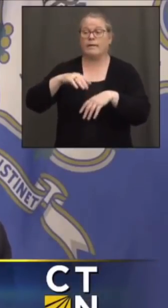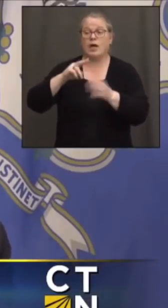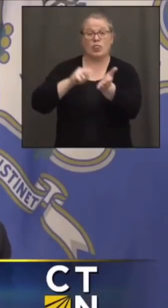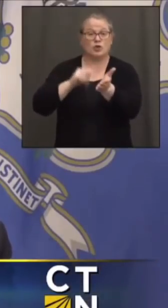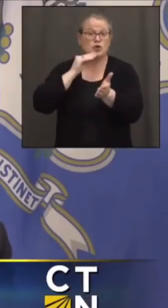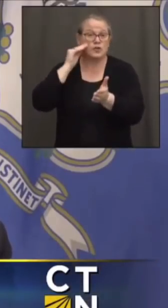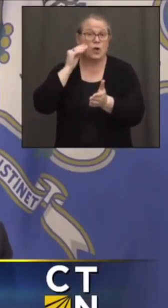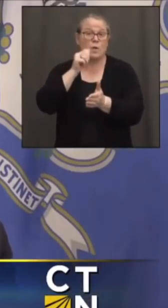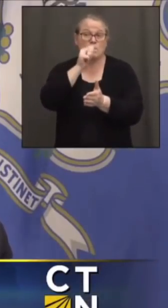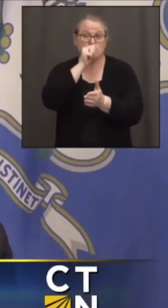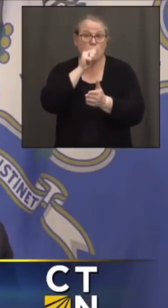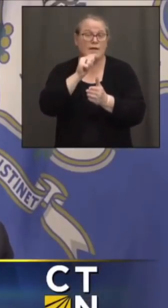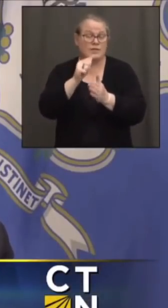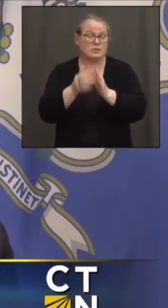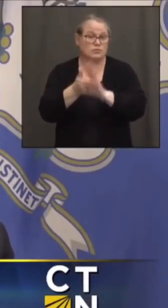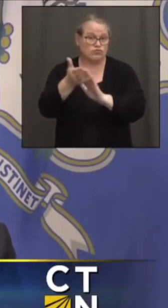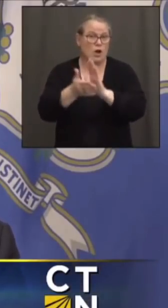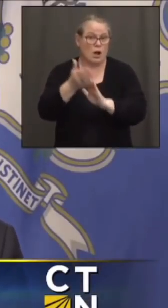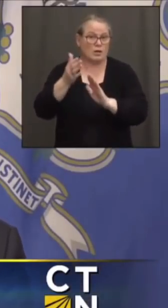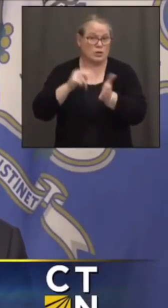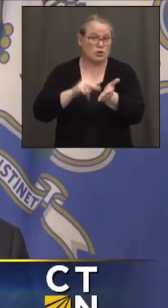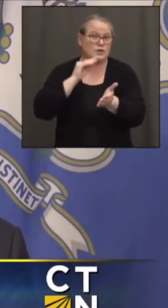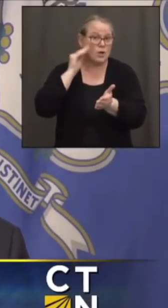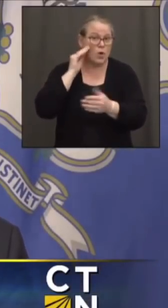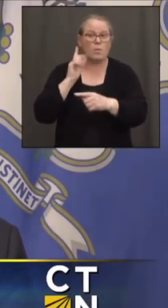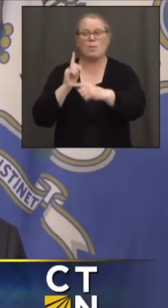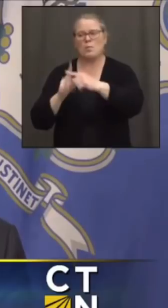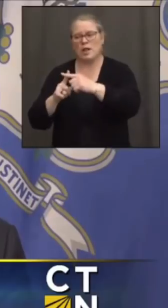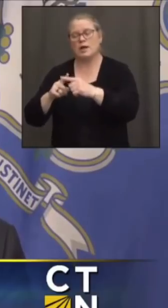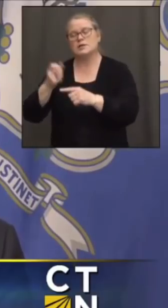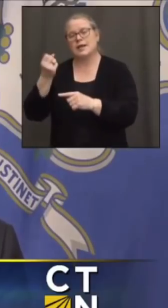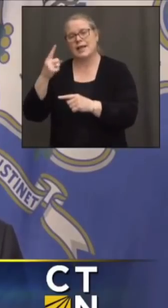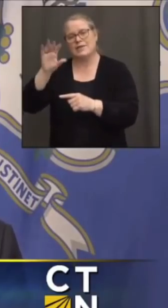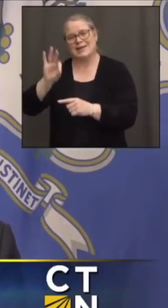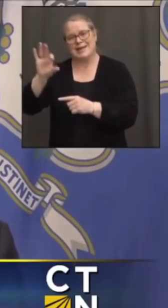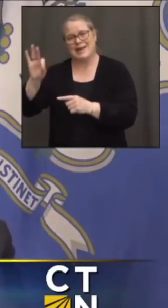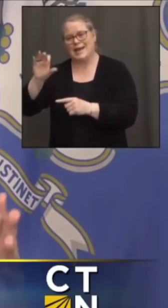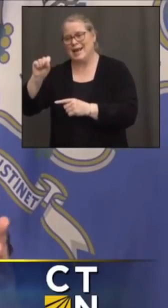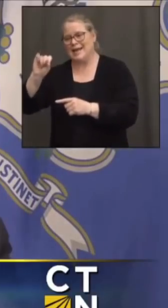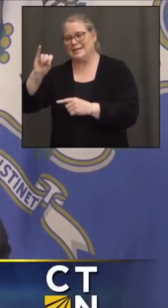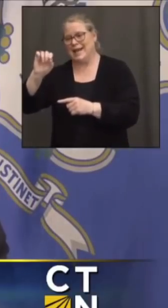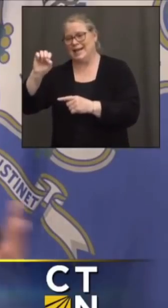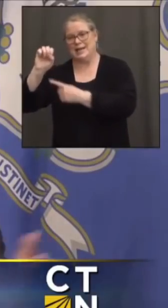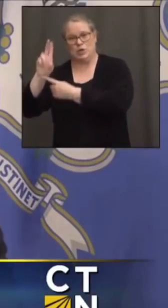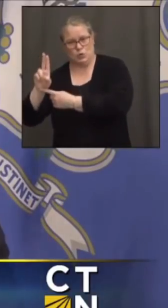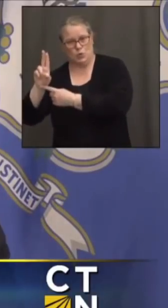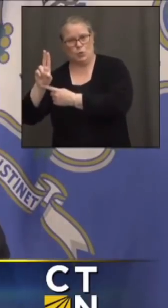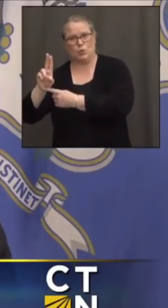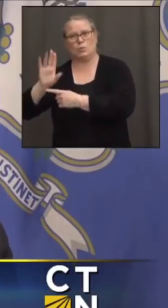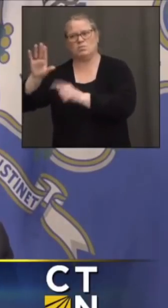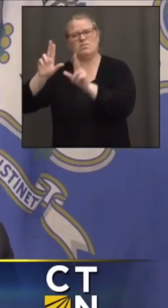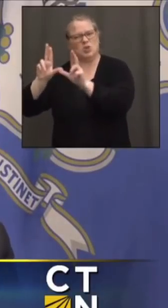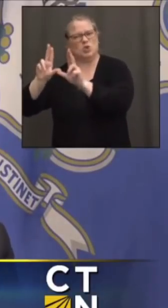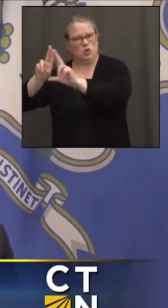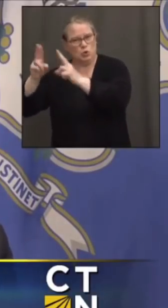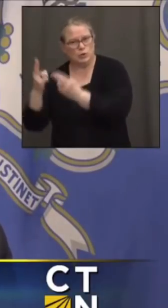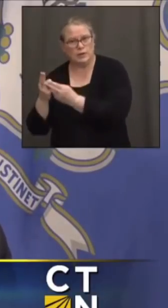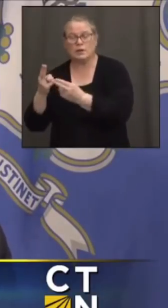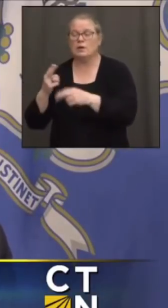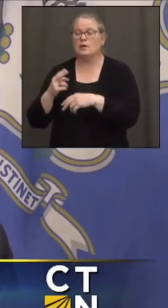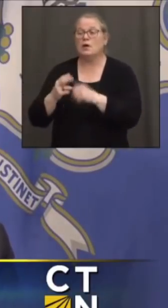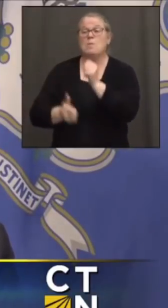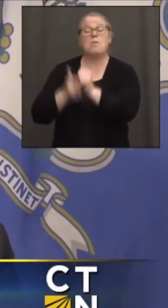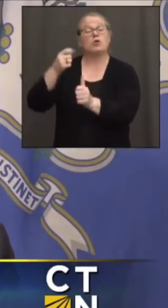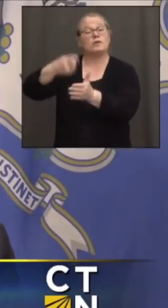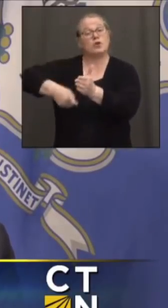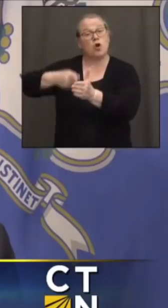$1199 SCIU. And we do fund almost all the expenses there with Medicaid, Medicare, and